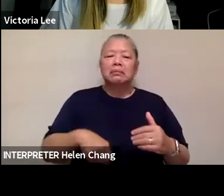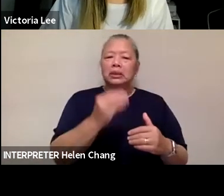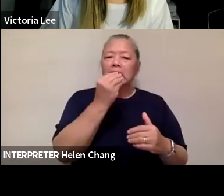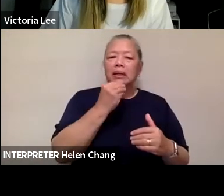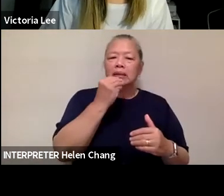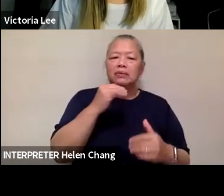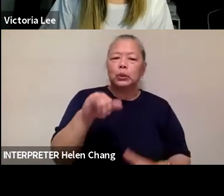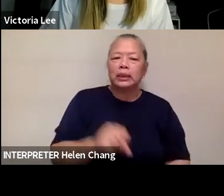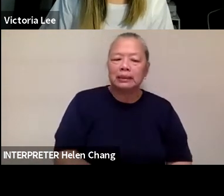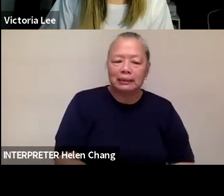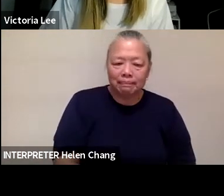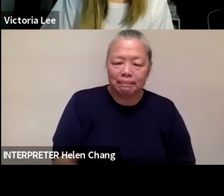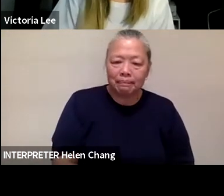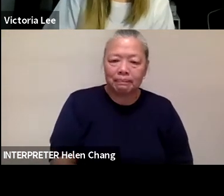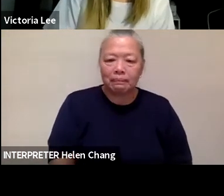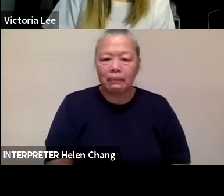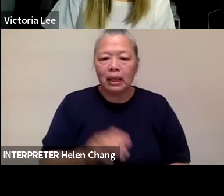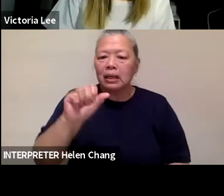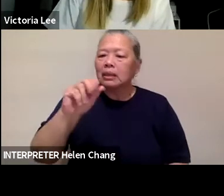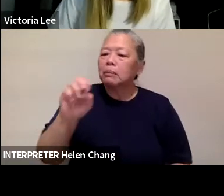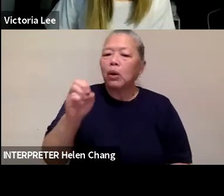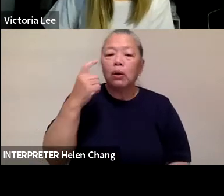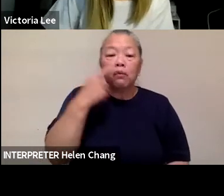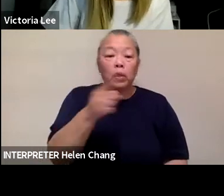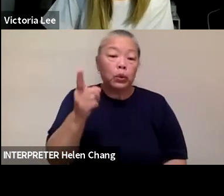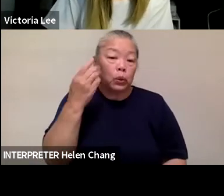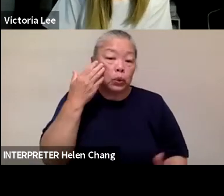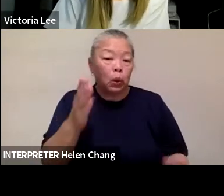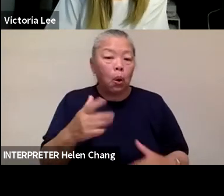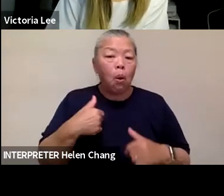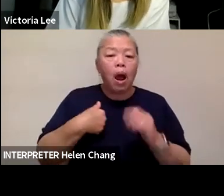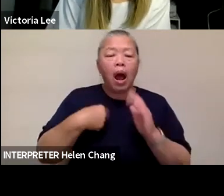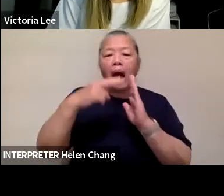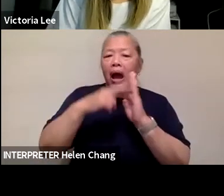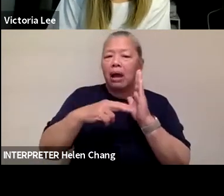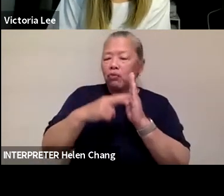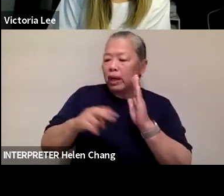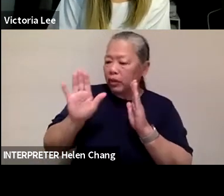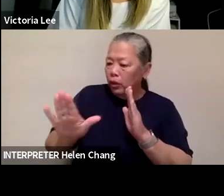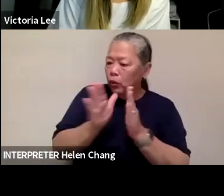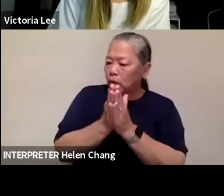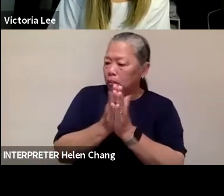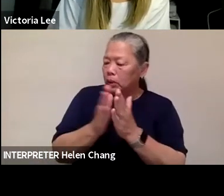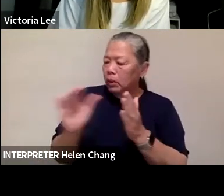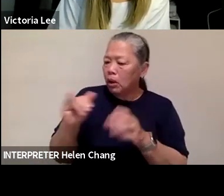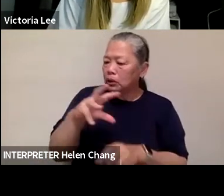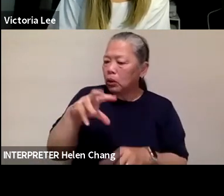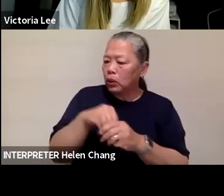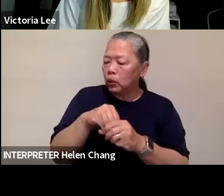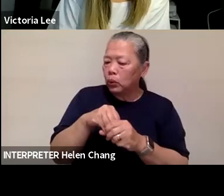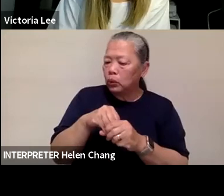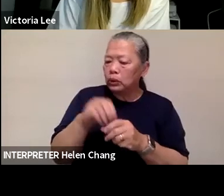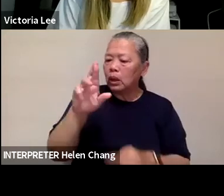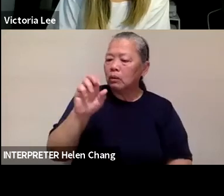Well, for those of you who don't know, I, I read that your book also includes a